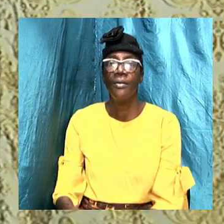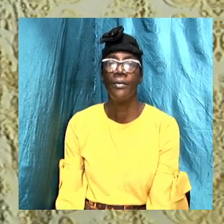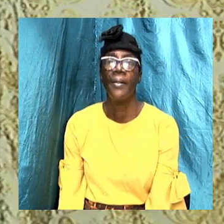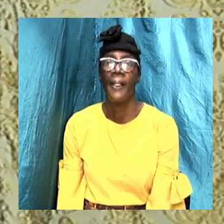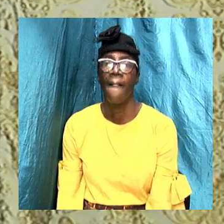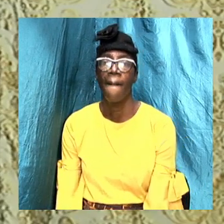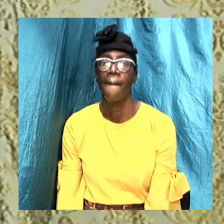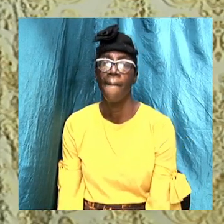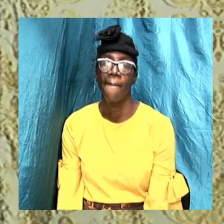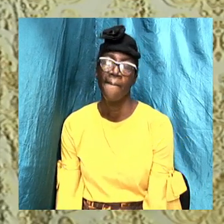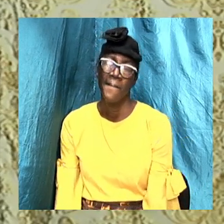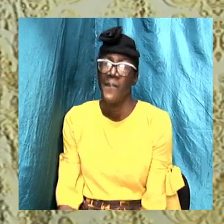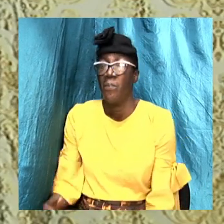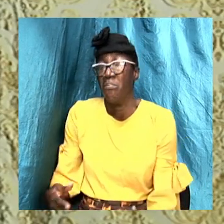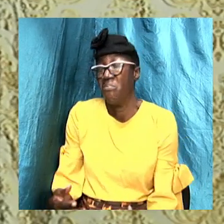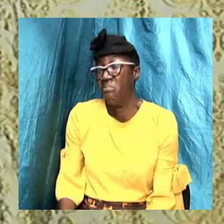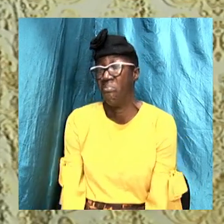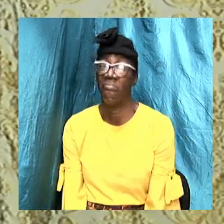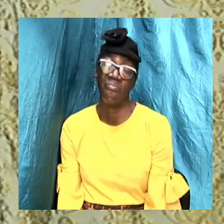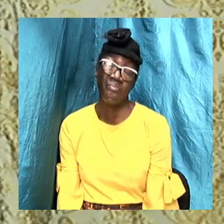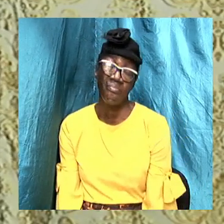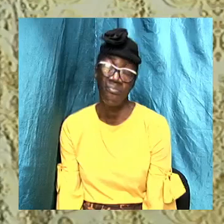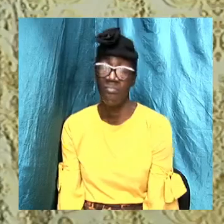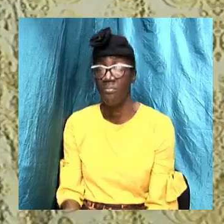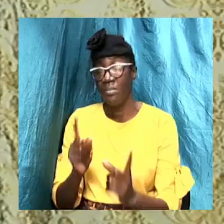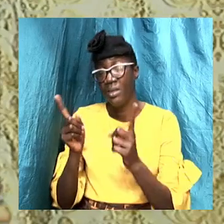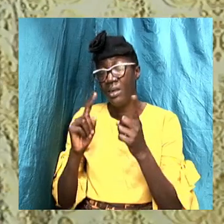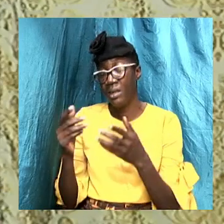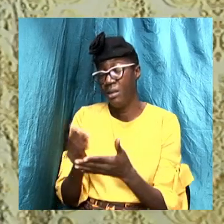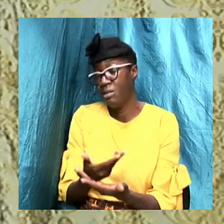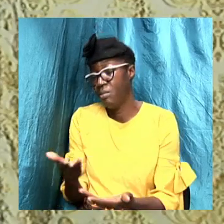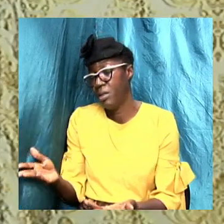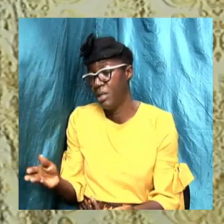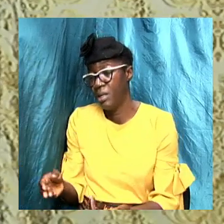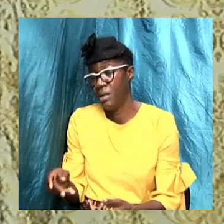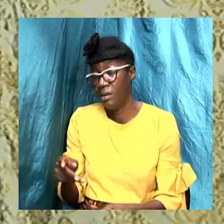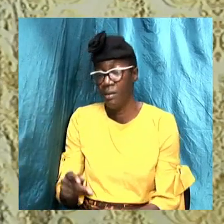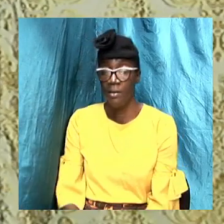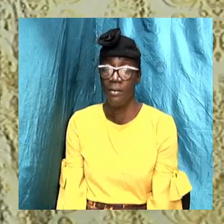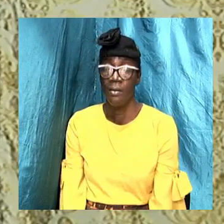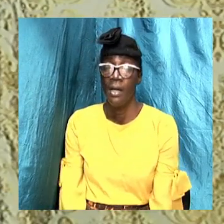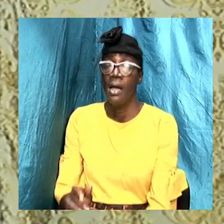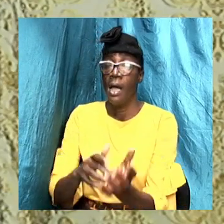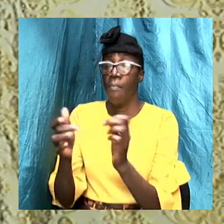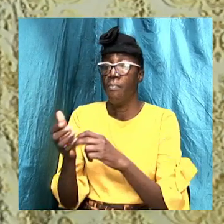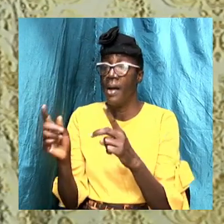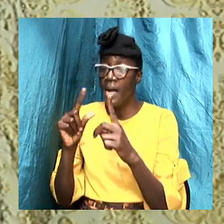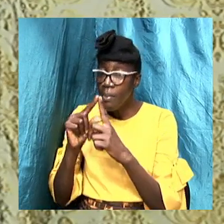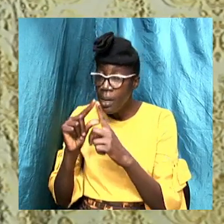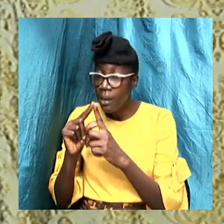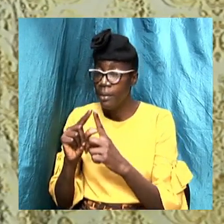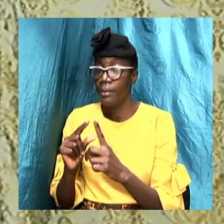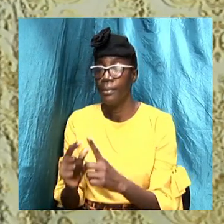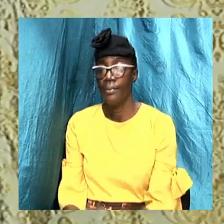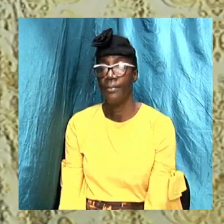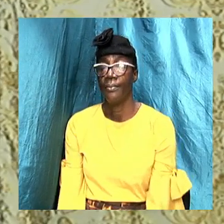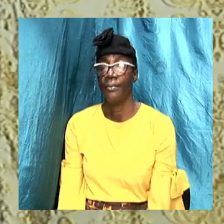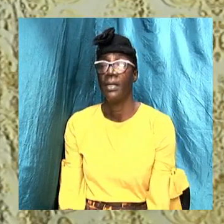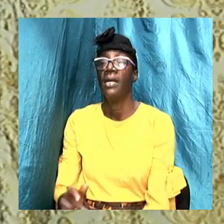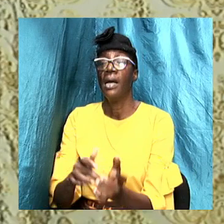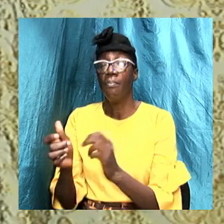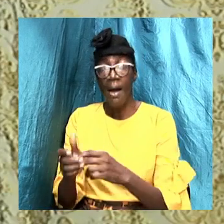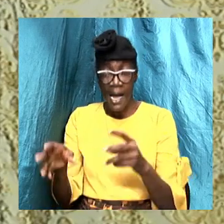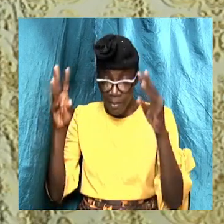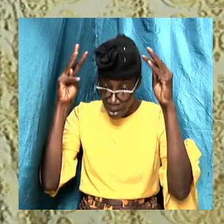I might be touching some corn but look here where is Bible coming from if it's the Bible that we believe in it's Bible I'm